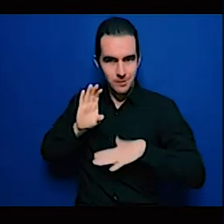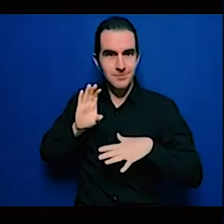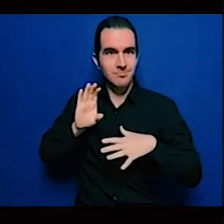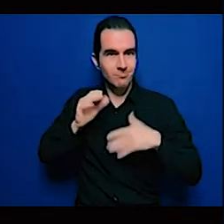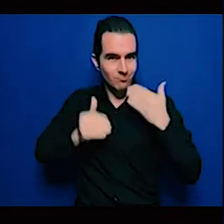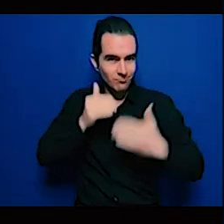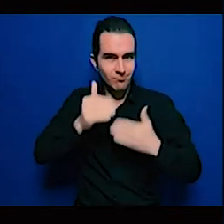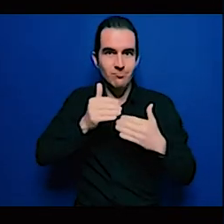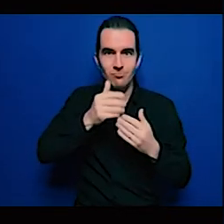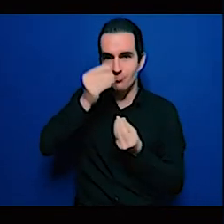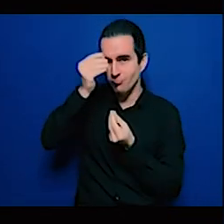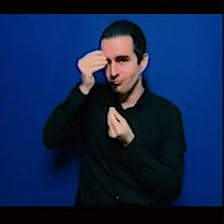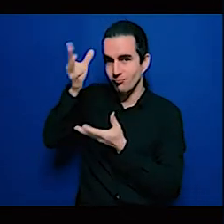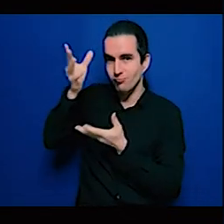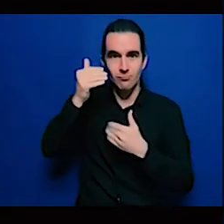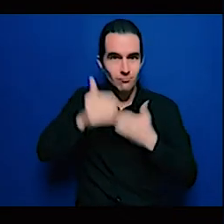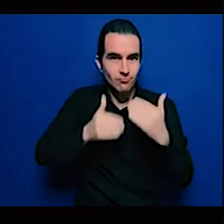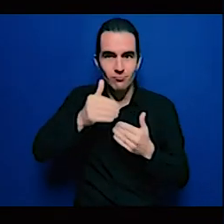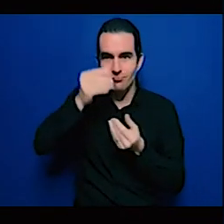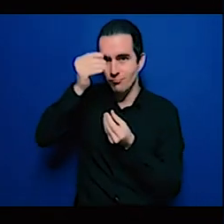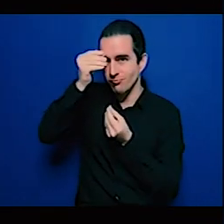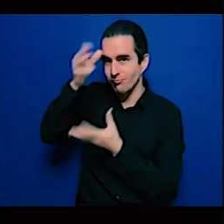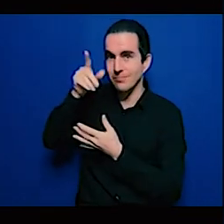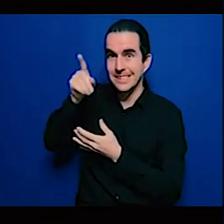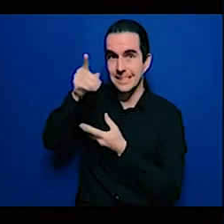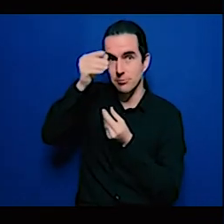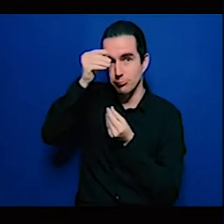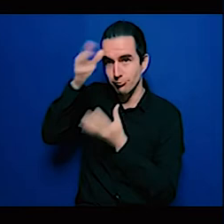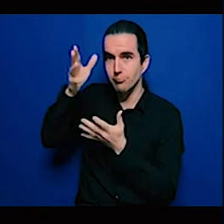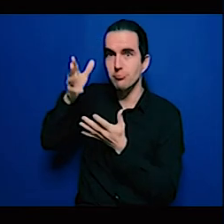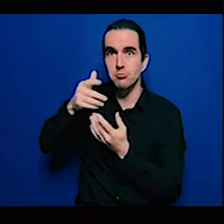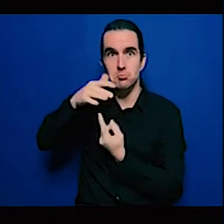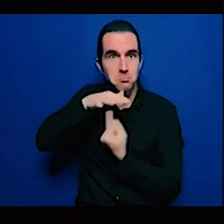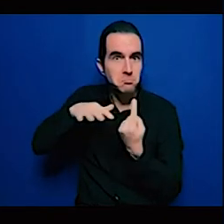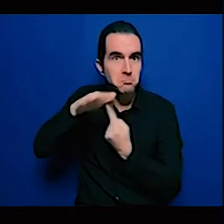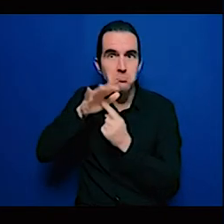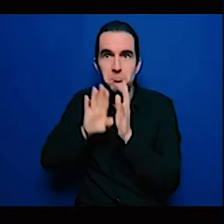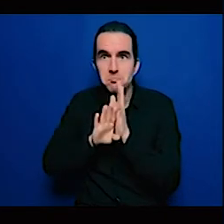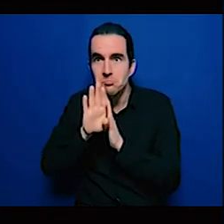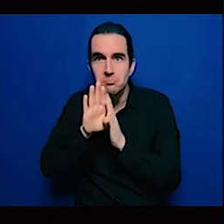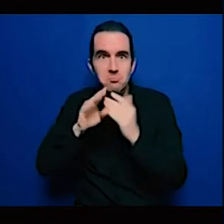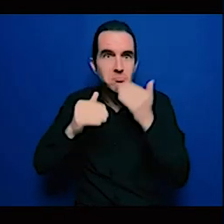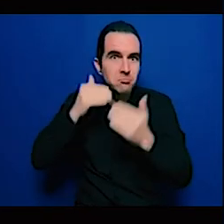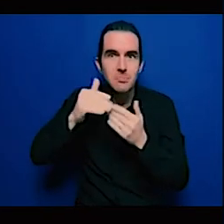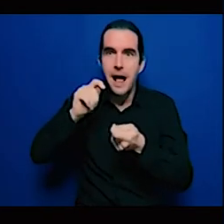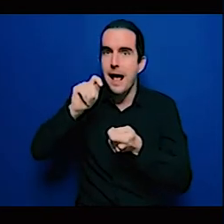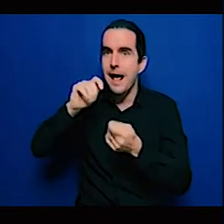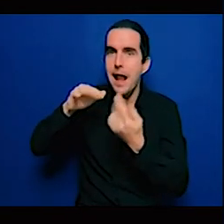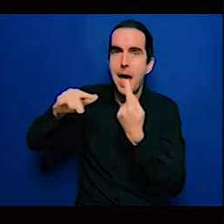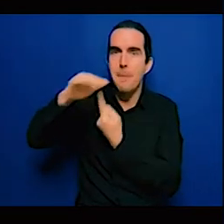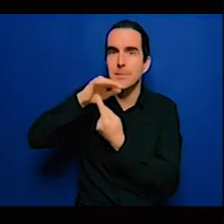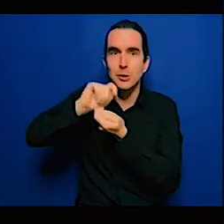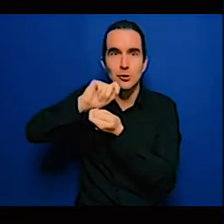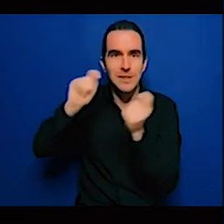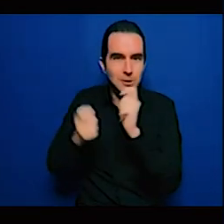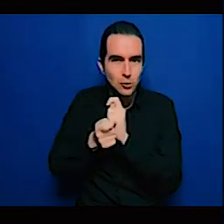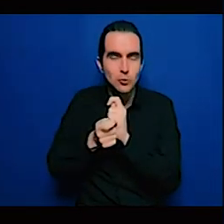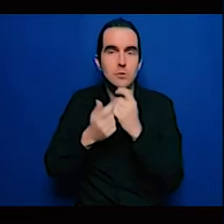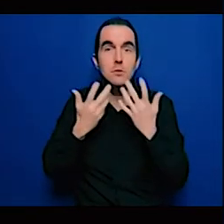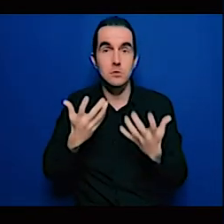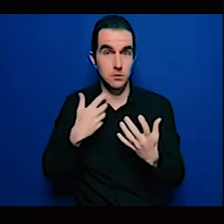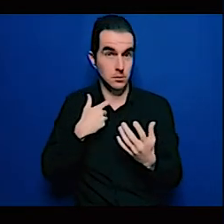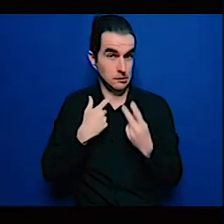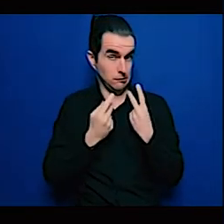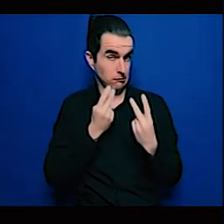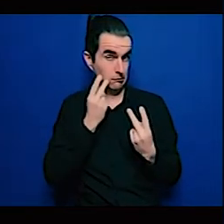accreditation to development of bankable projects to reporting. Very often,